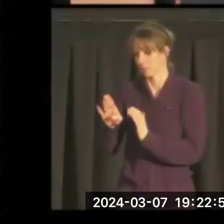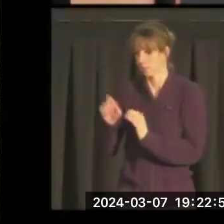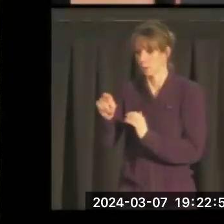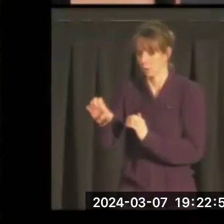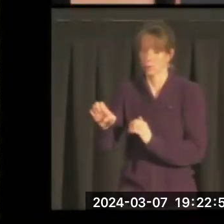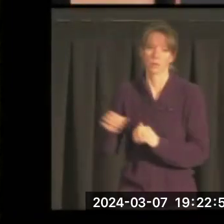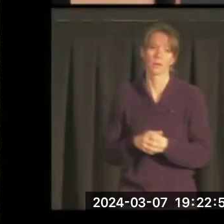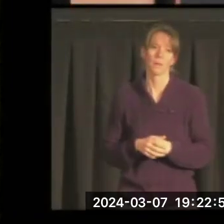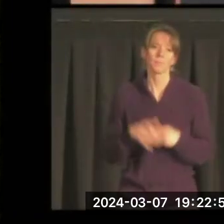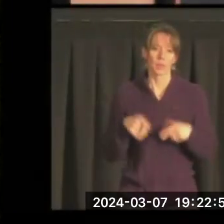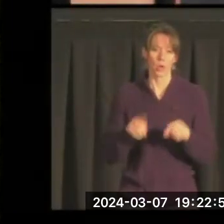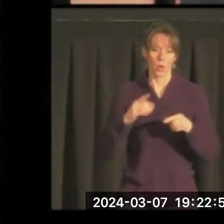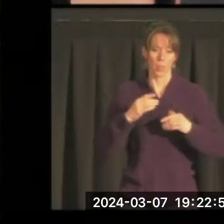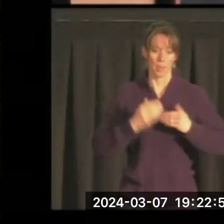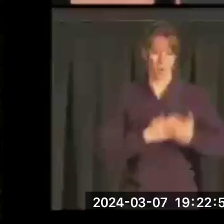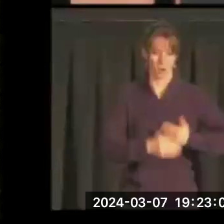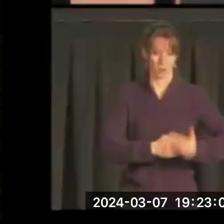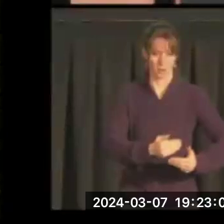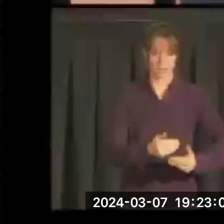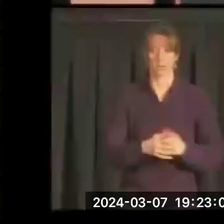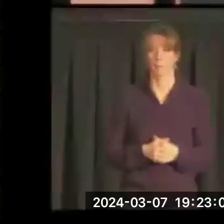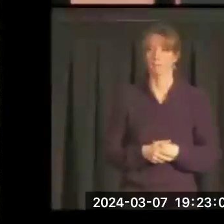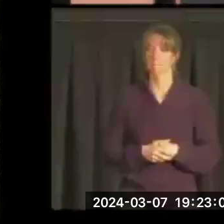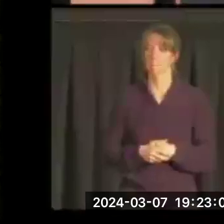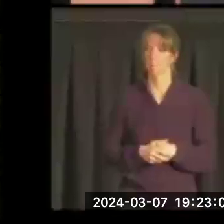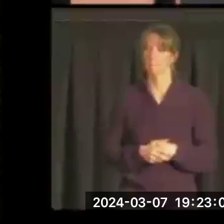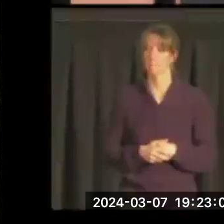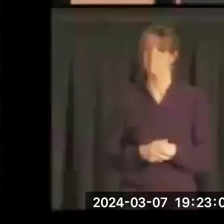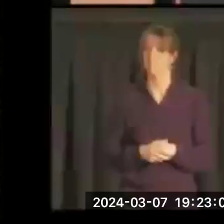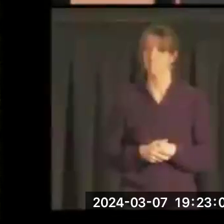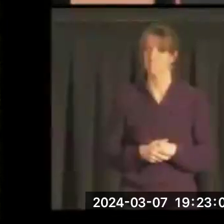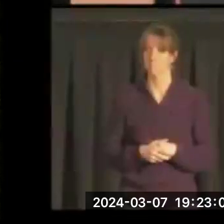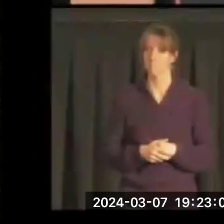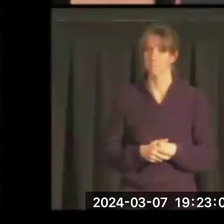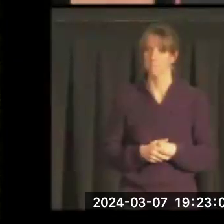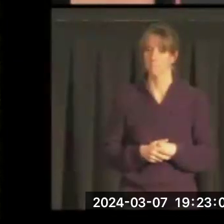In this process, there was a turning point.